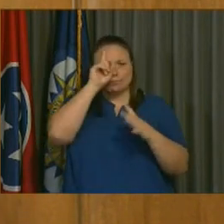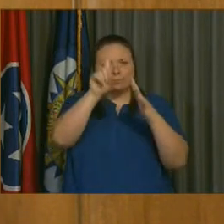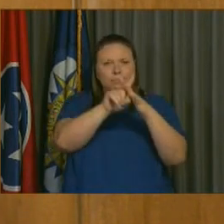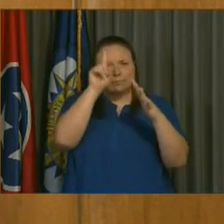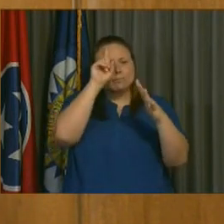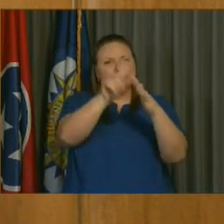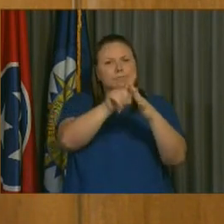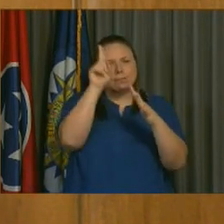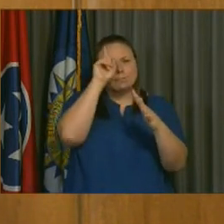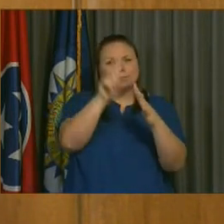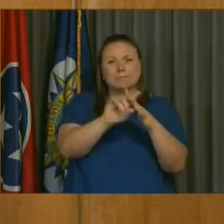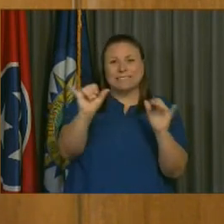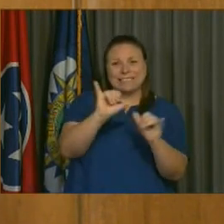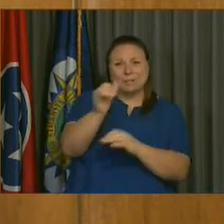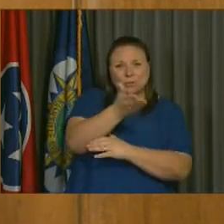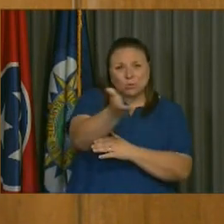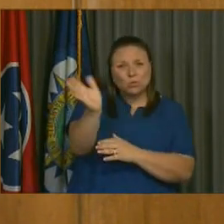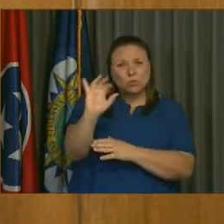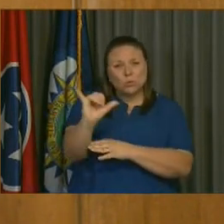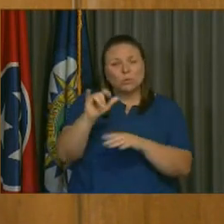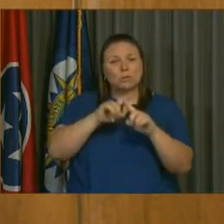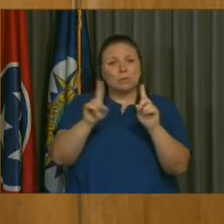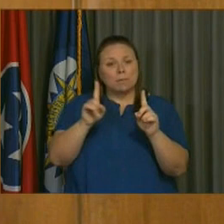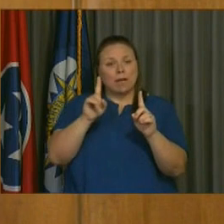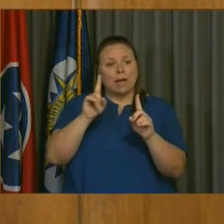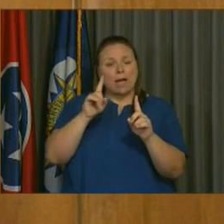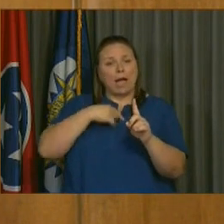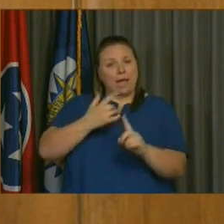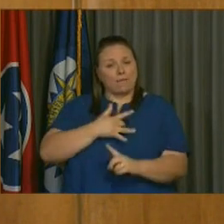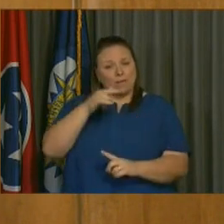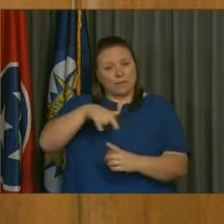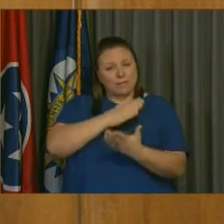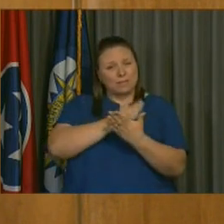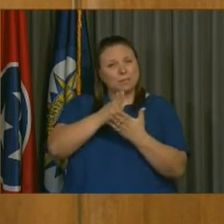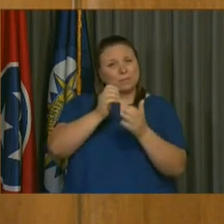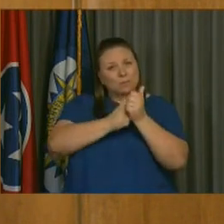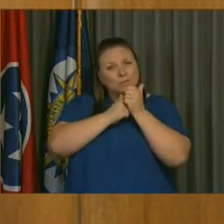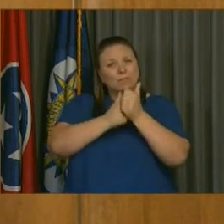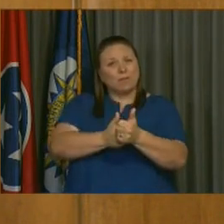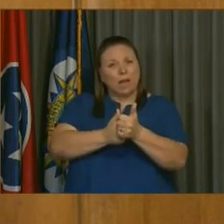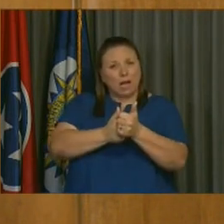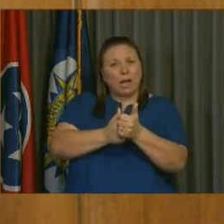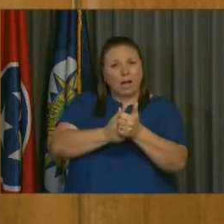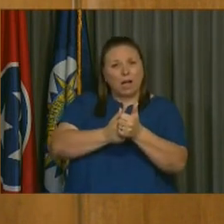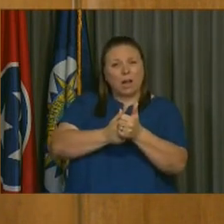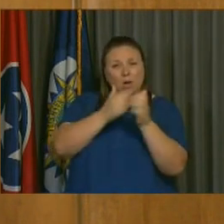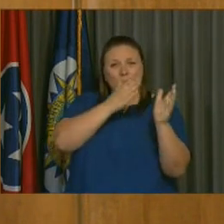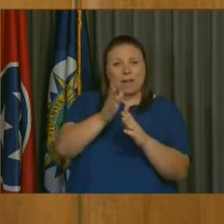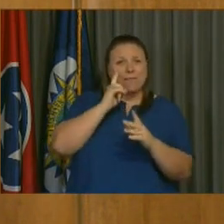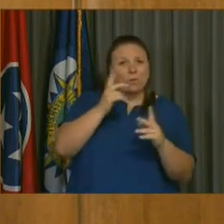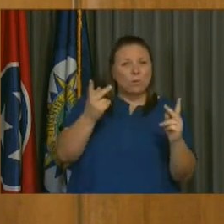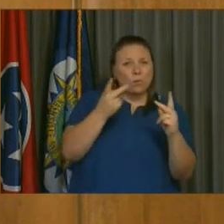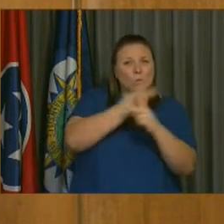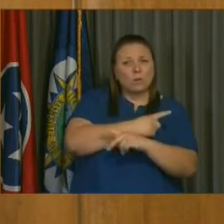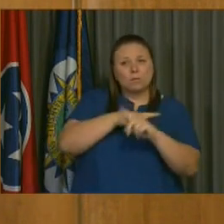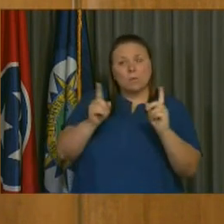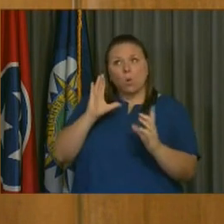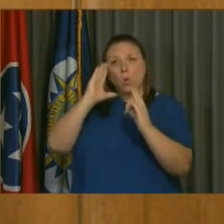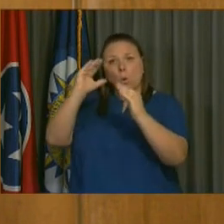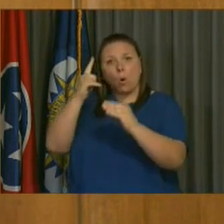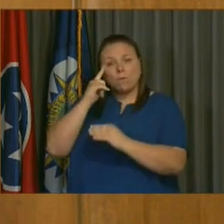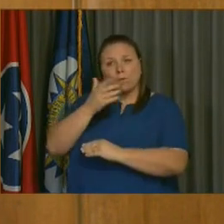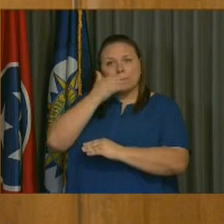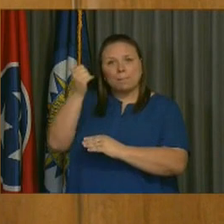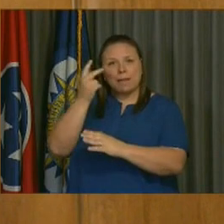sure they come to yours as well. But all in, for this budget, I believe we must follow the wise saying that we need to plan for the worst, but we need to hope for the